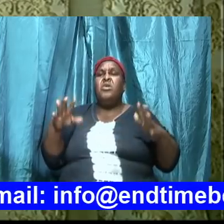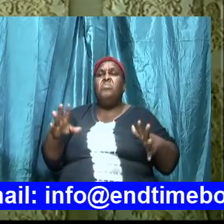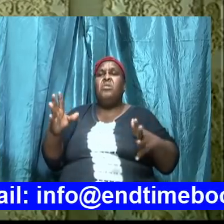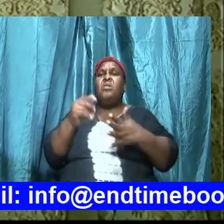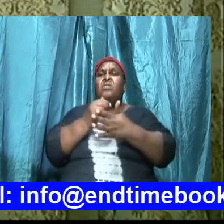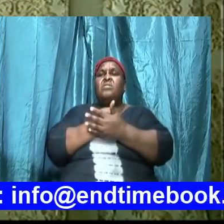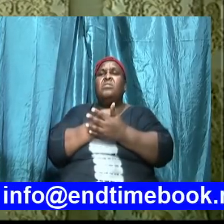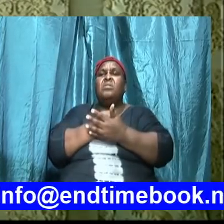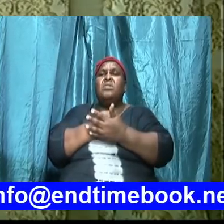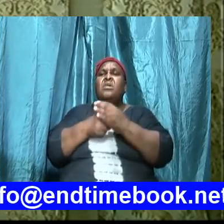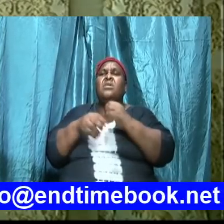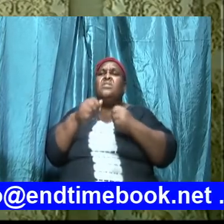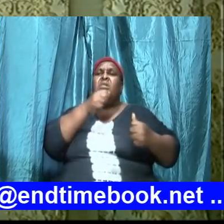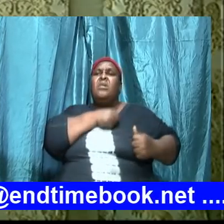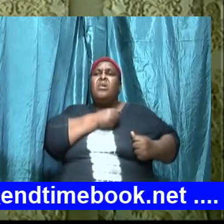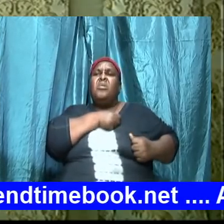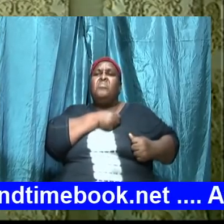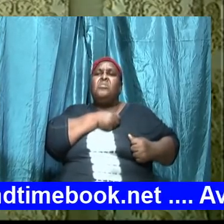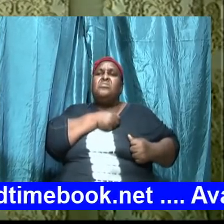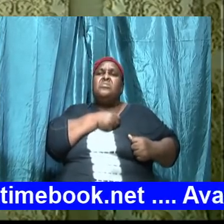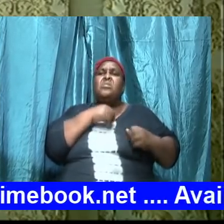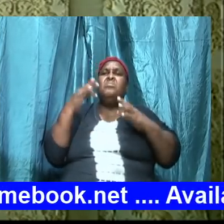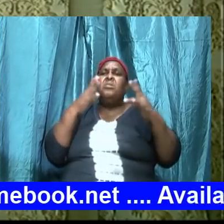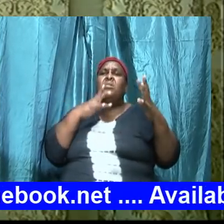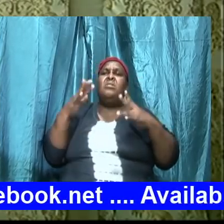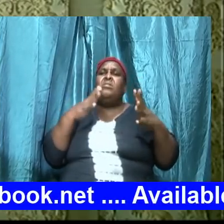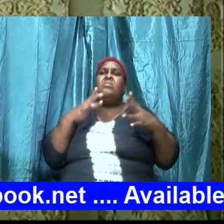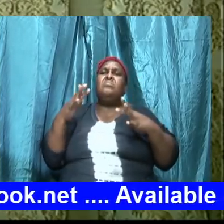at verse 1 which